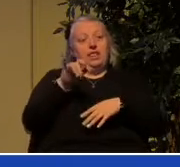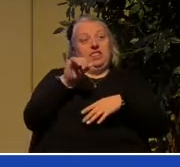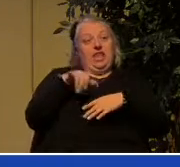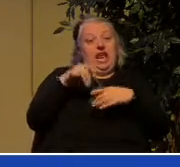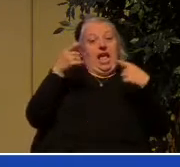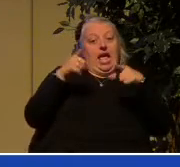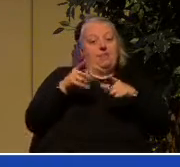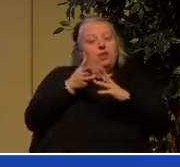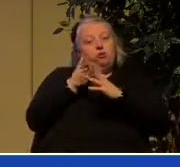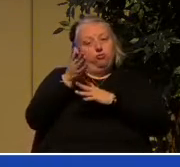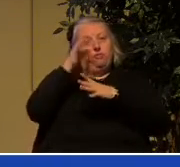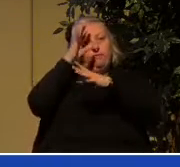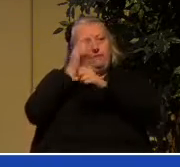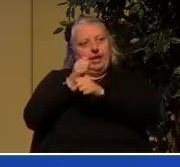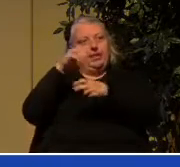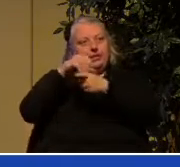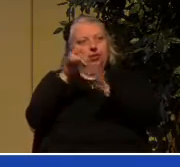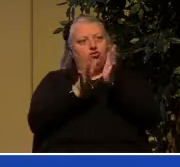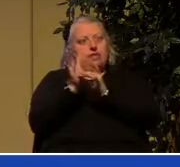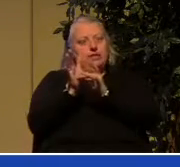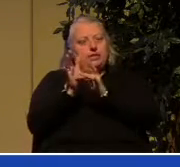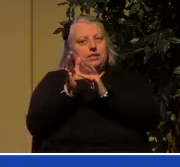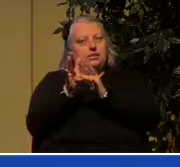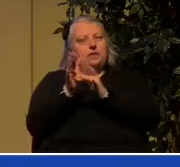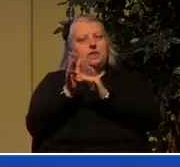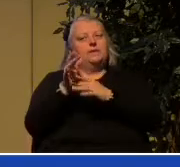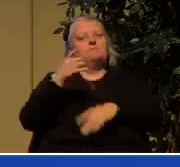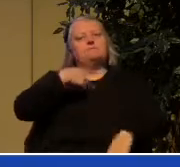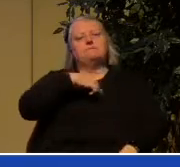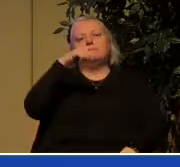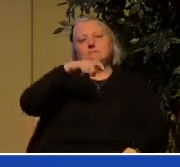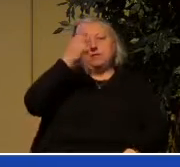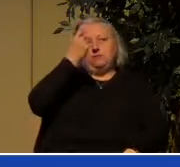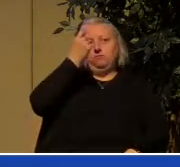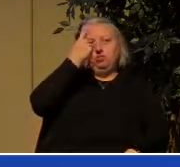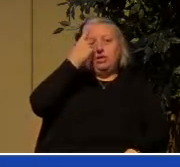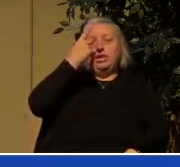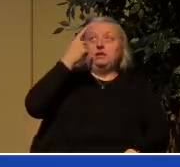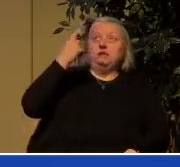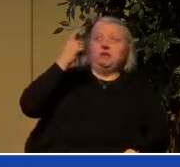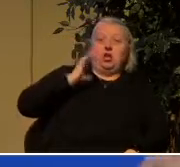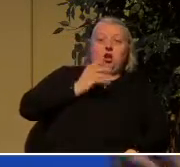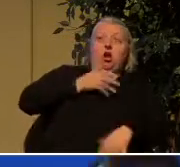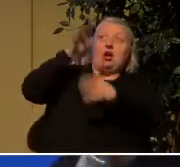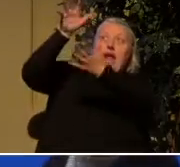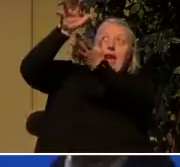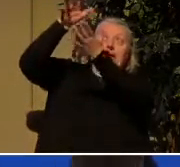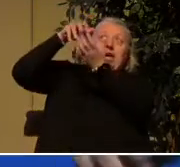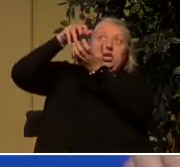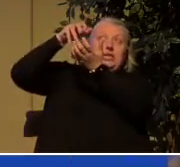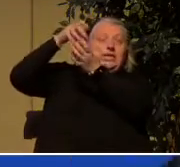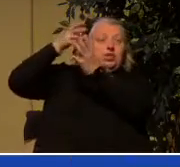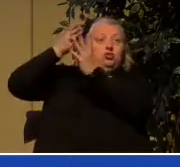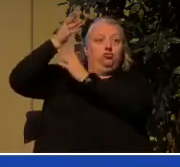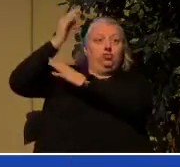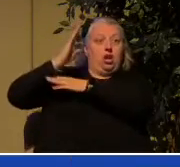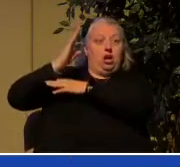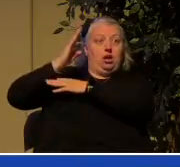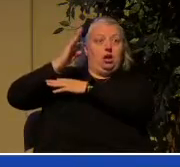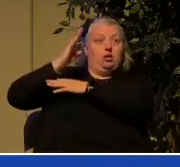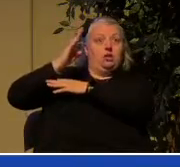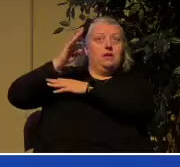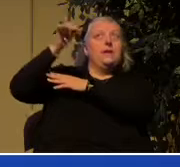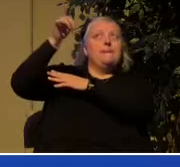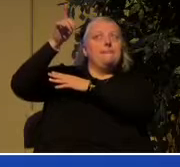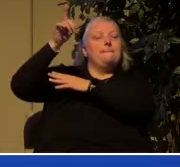we need to understand that the inheritance that God has for his people he has